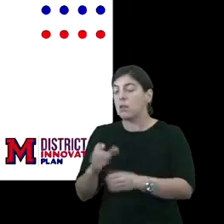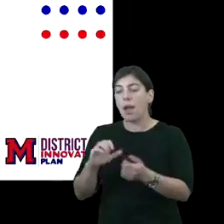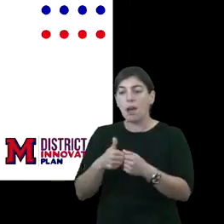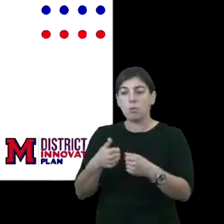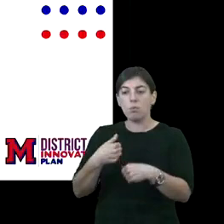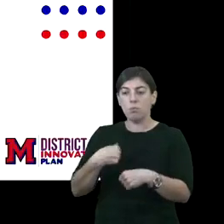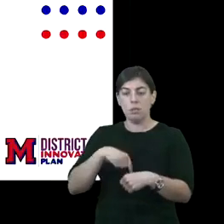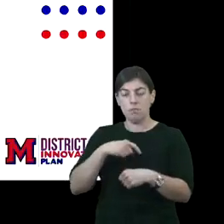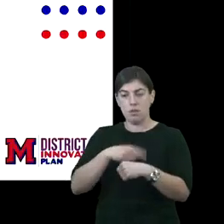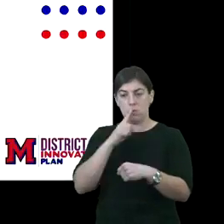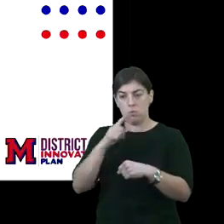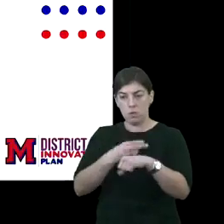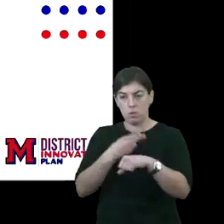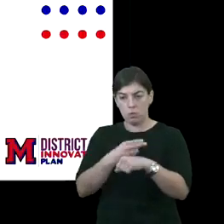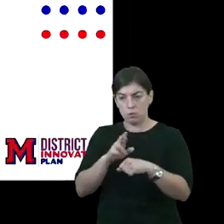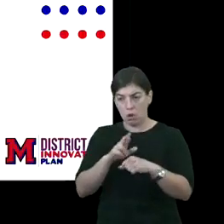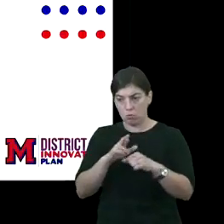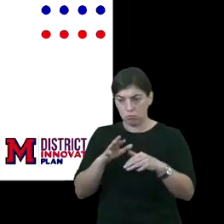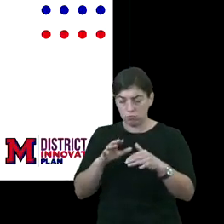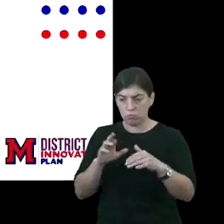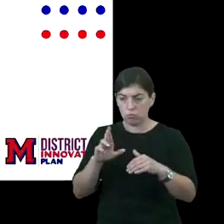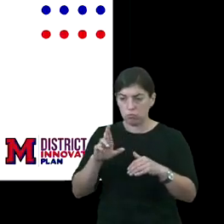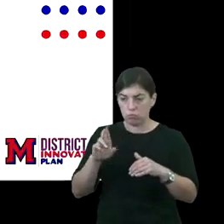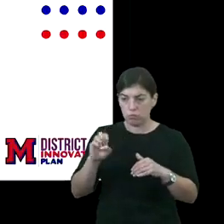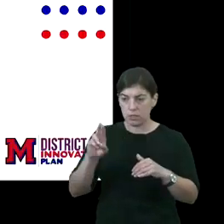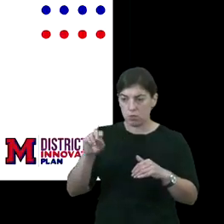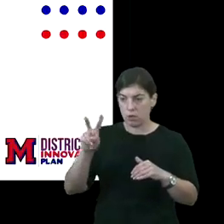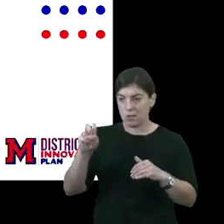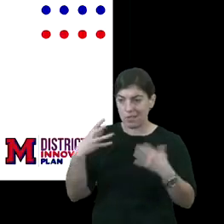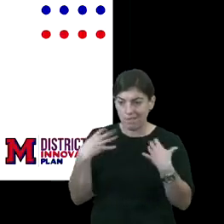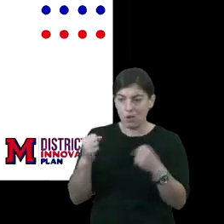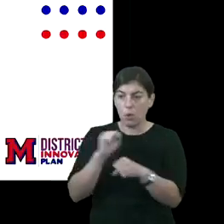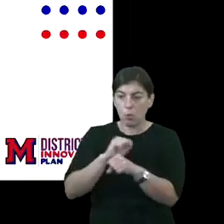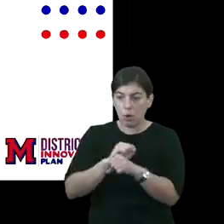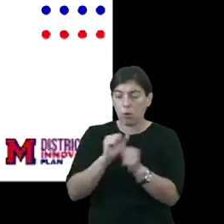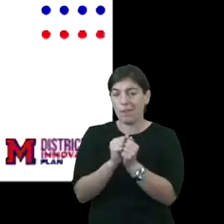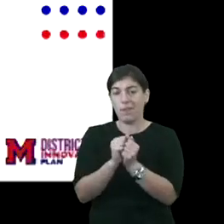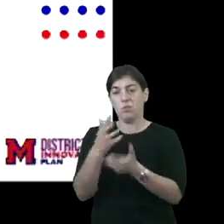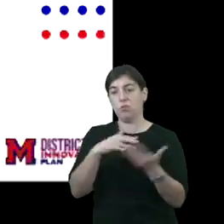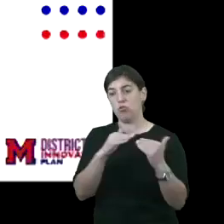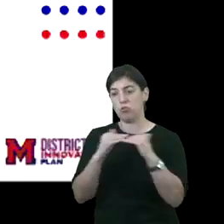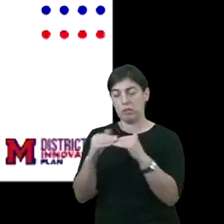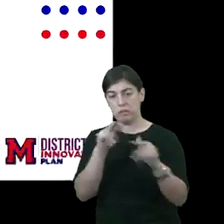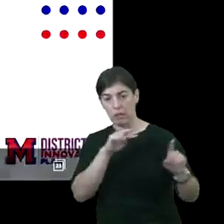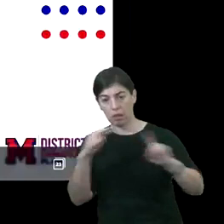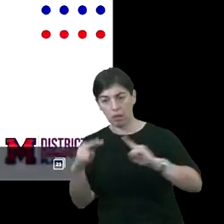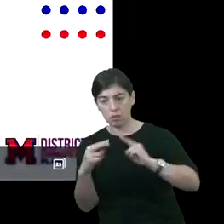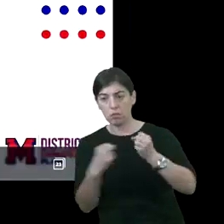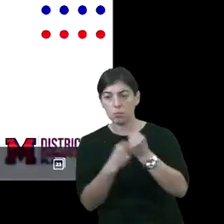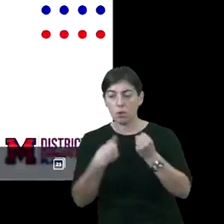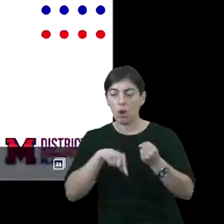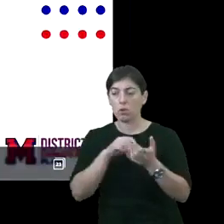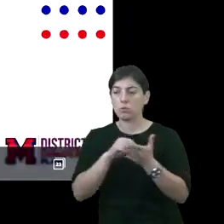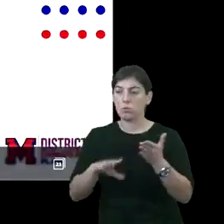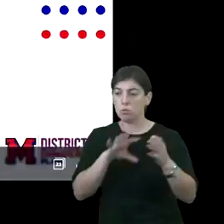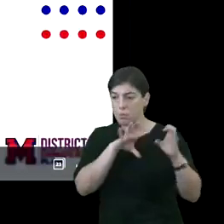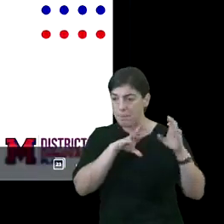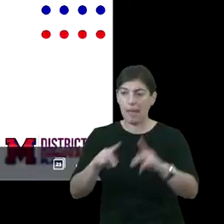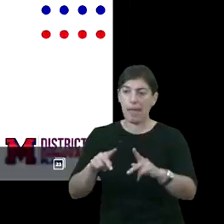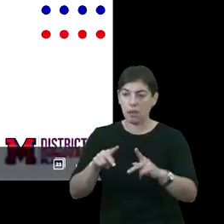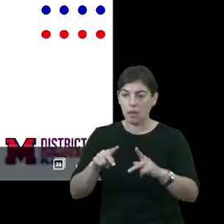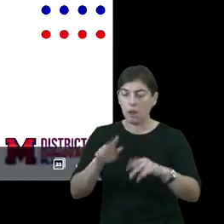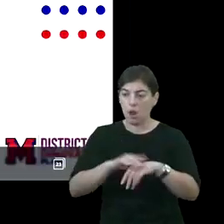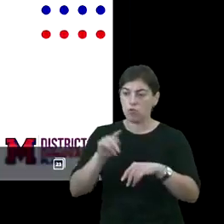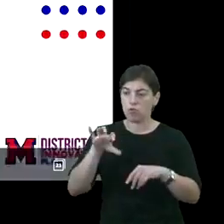ensure that we use our restorative work through the social justice lens to really support our students in transitioning back and getting